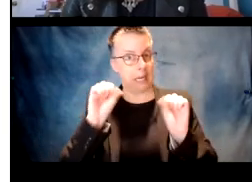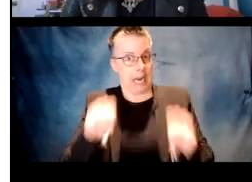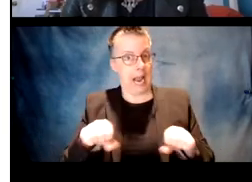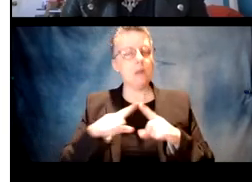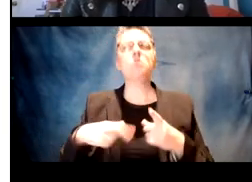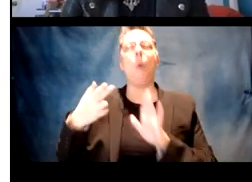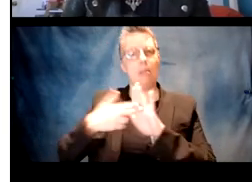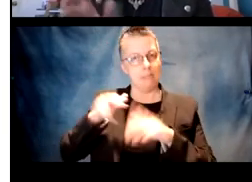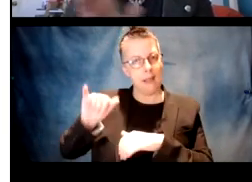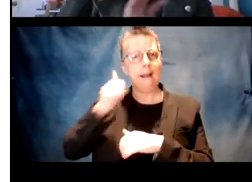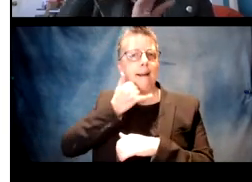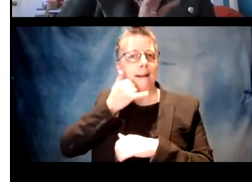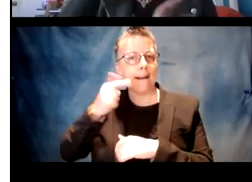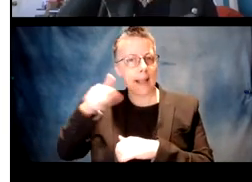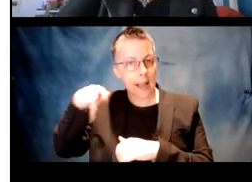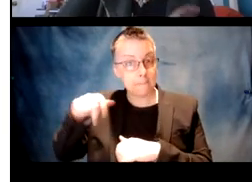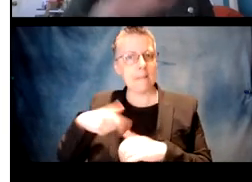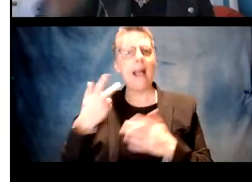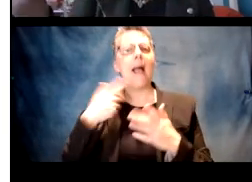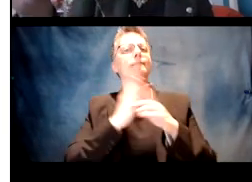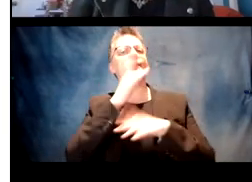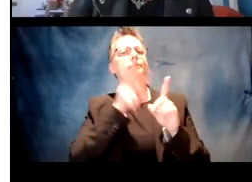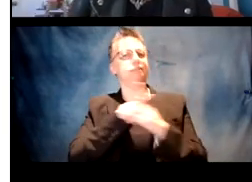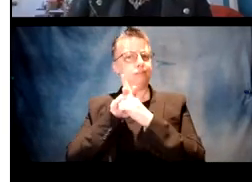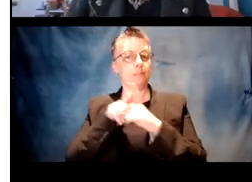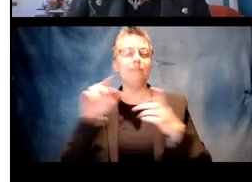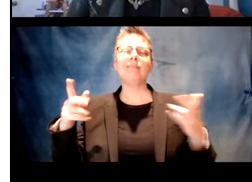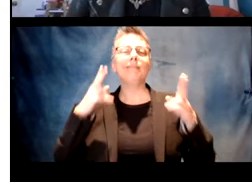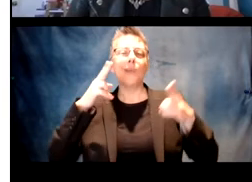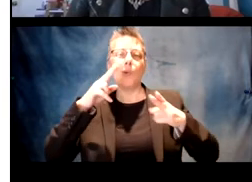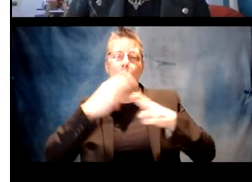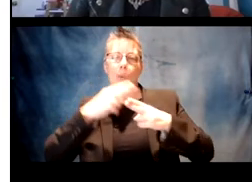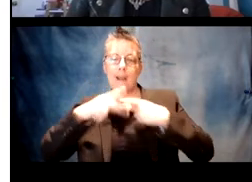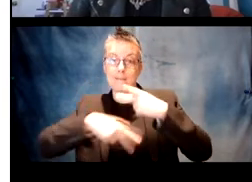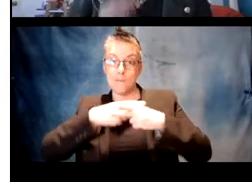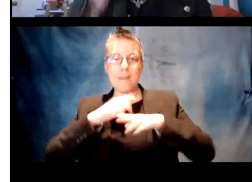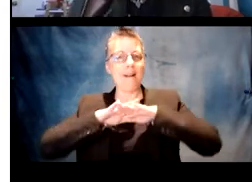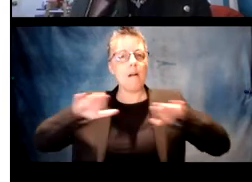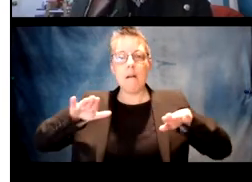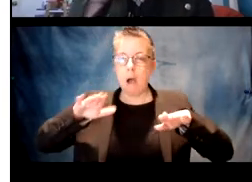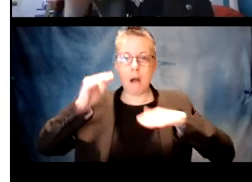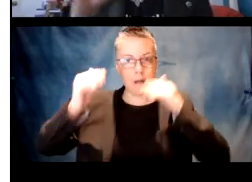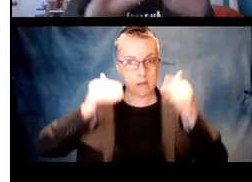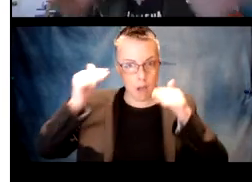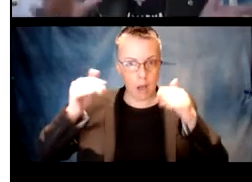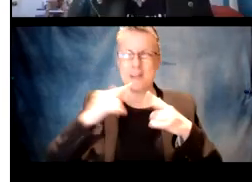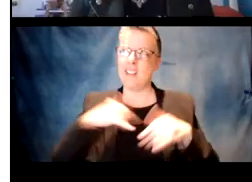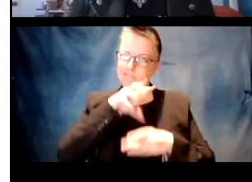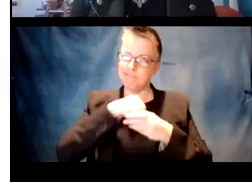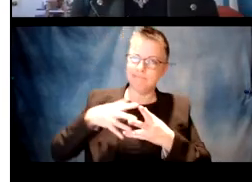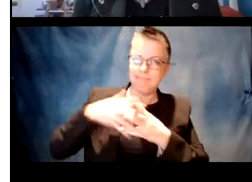doesn't exist. So they go ahead and think this is an accidental gap and generalize over the gap and think that forms. They, these non-adult